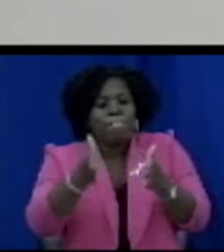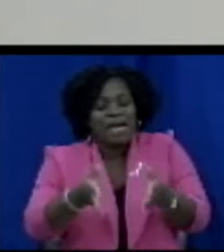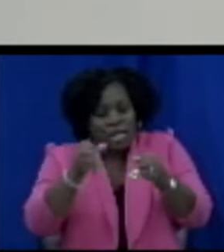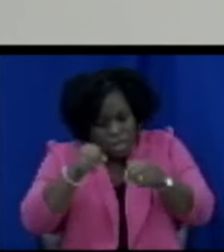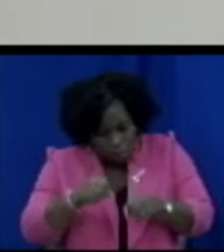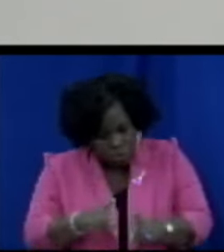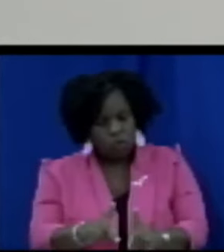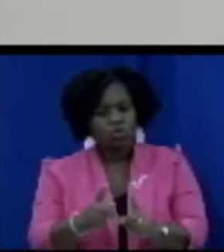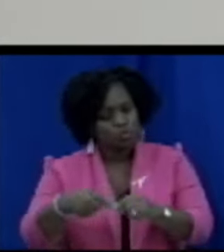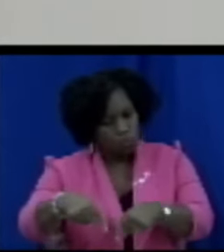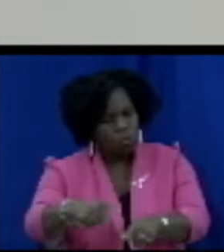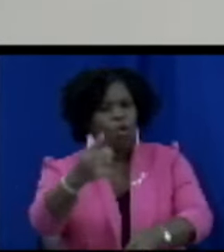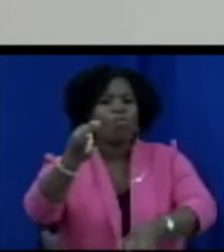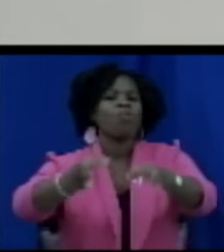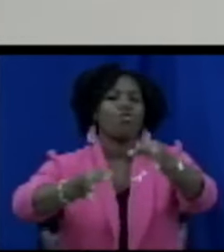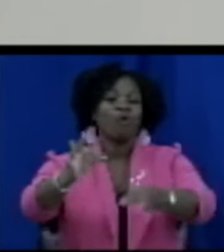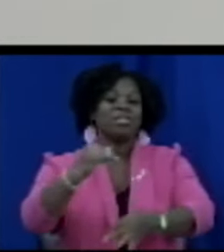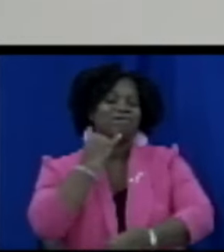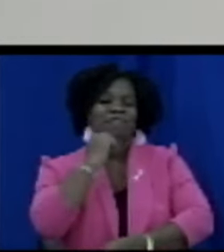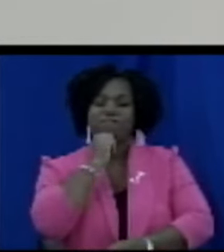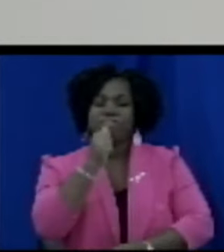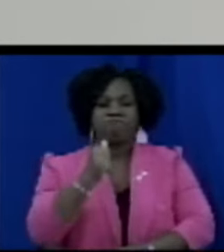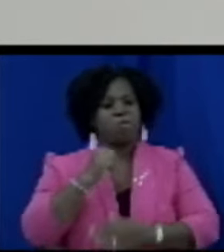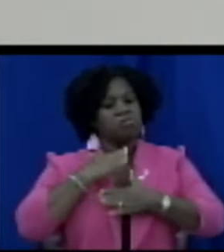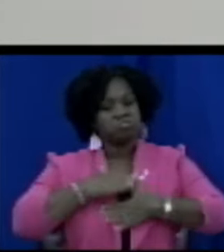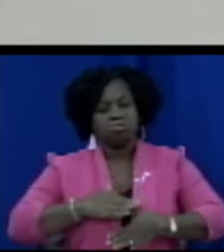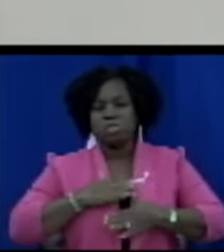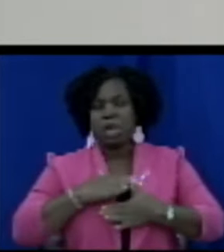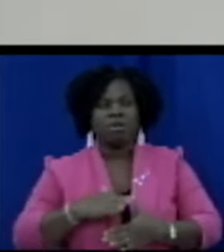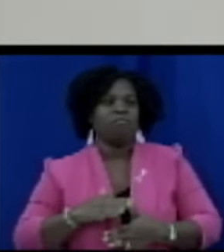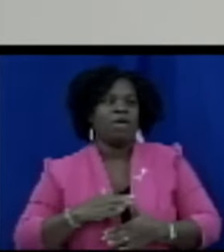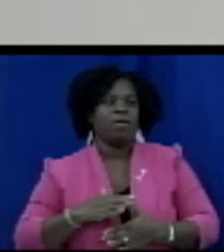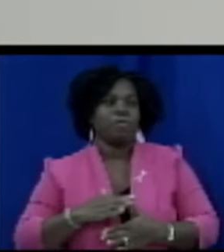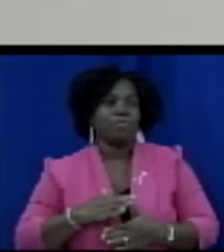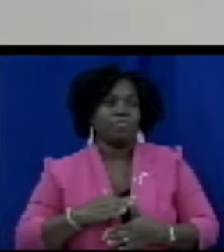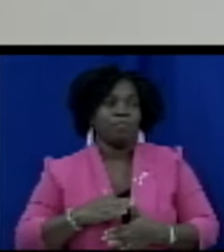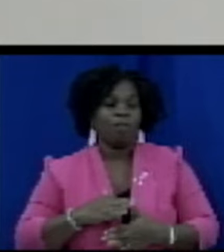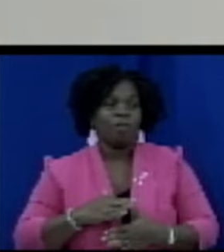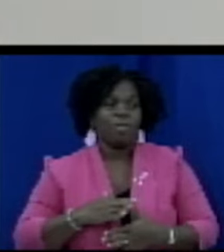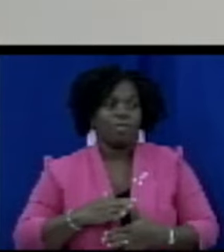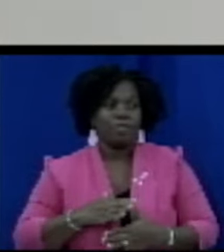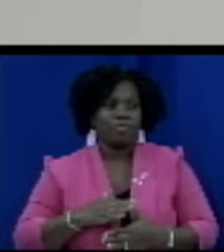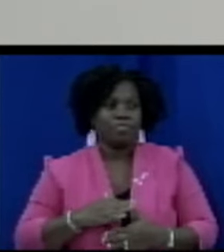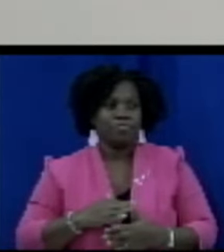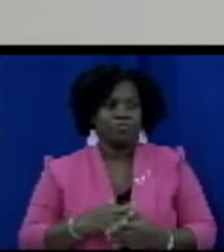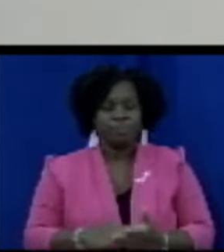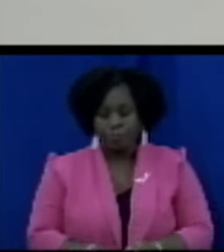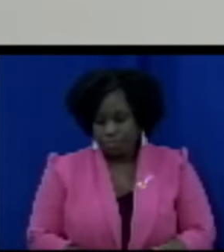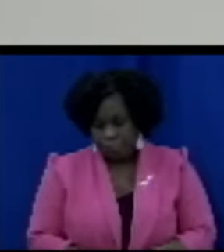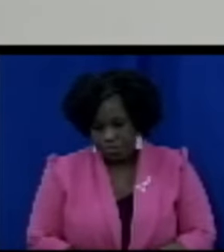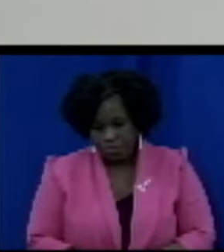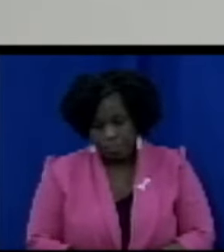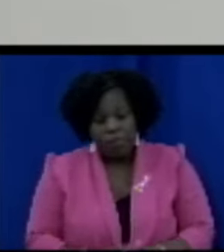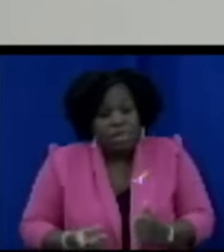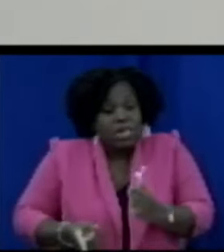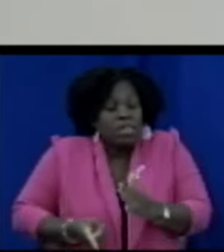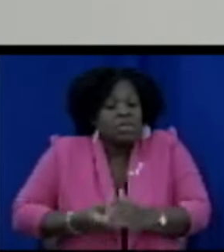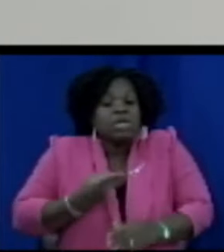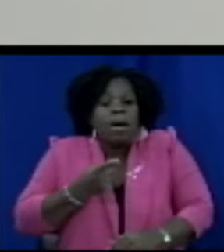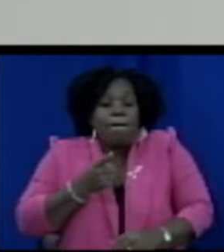persons may override going to the board and probably take the matter to the court themselves